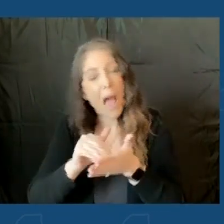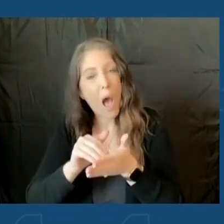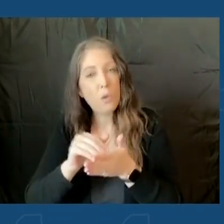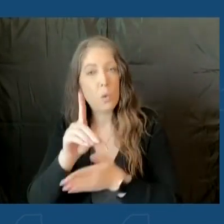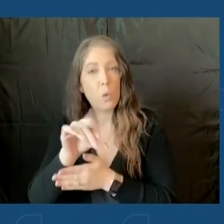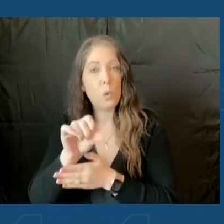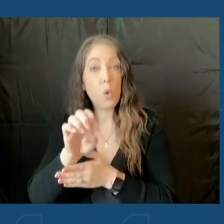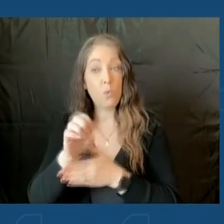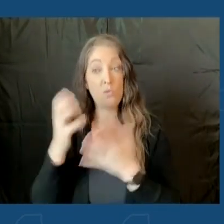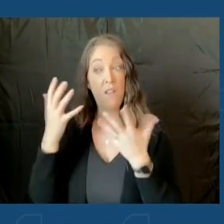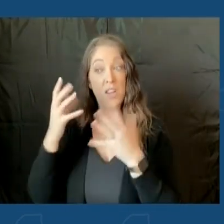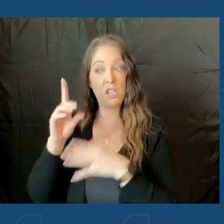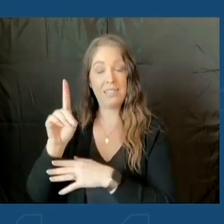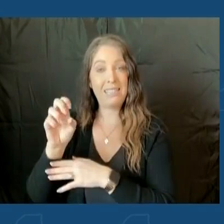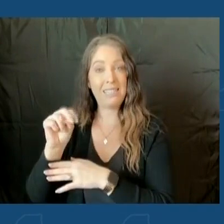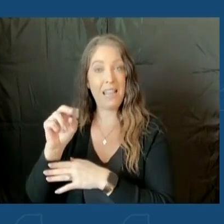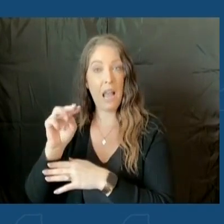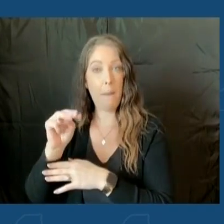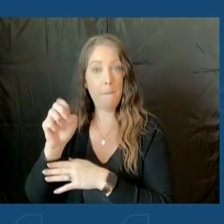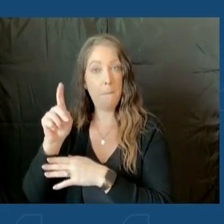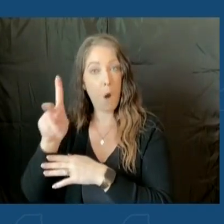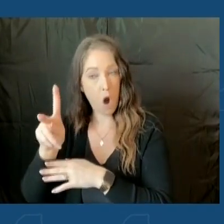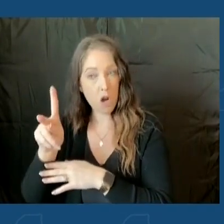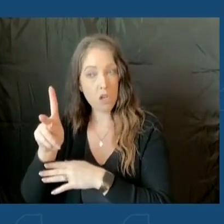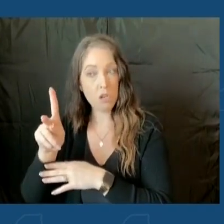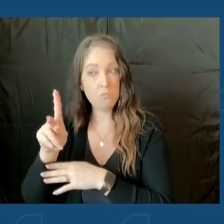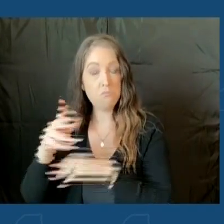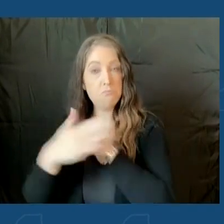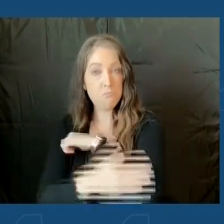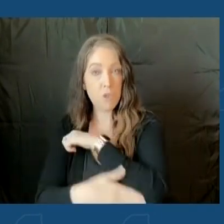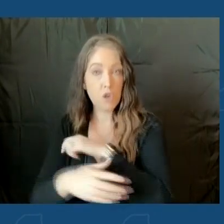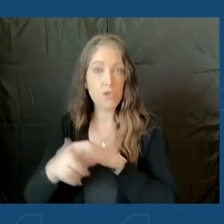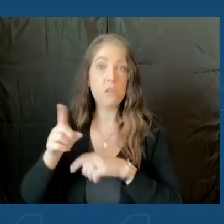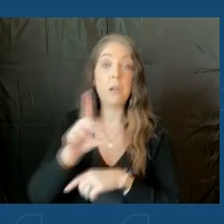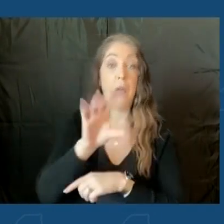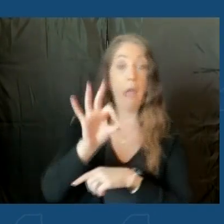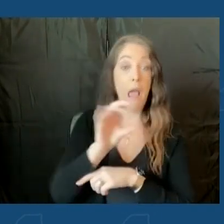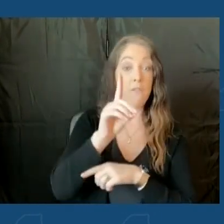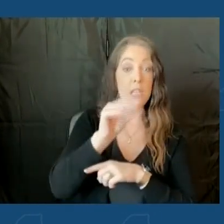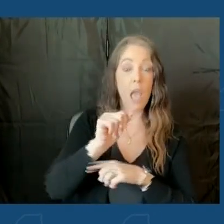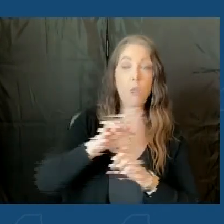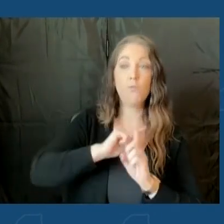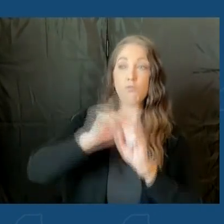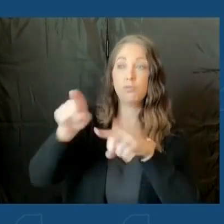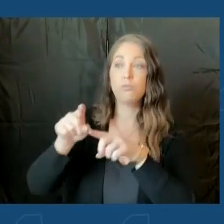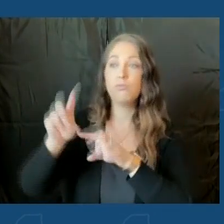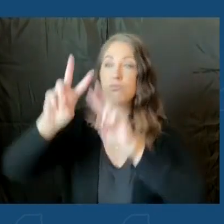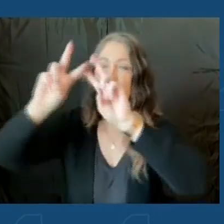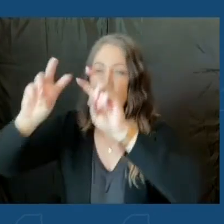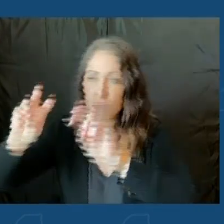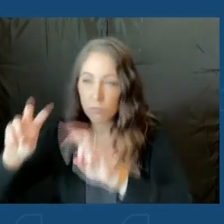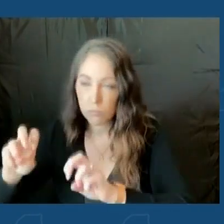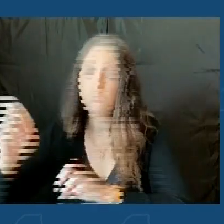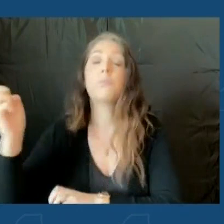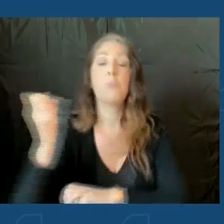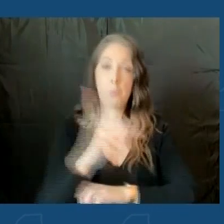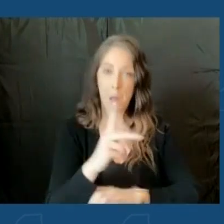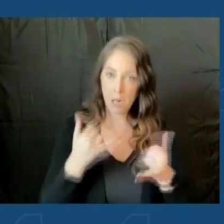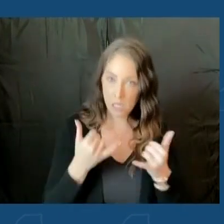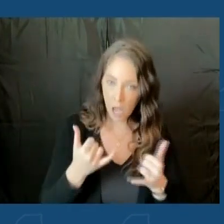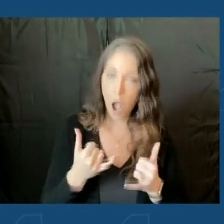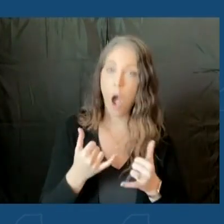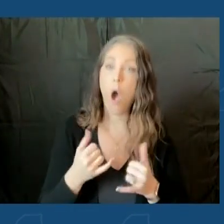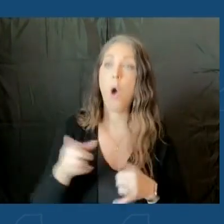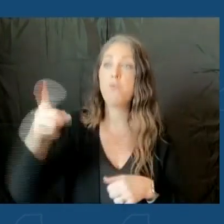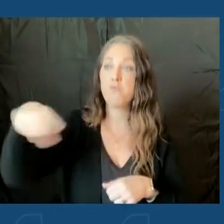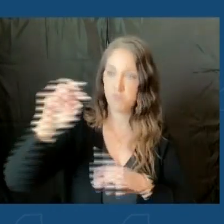in Denmark. FDA inspectors have went and did inspections in Denmark or back. Those doses are coming over